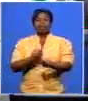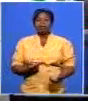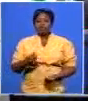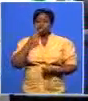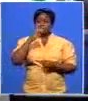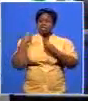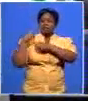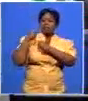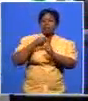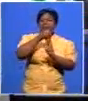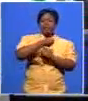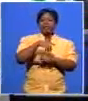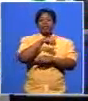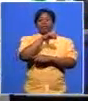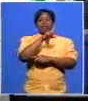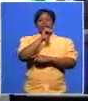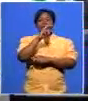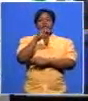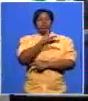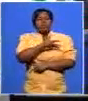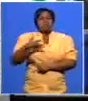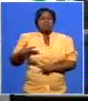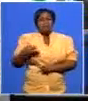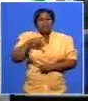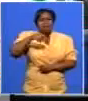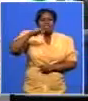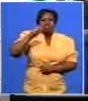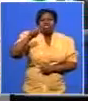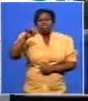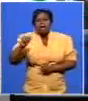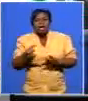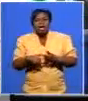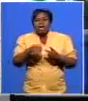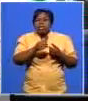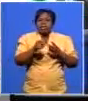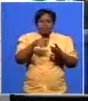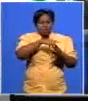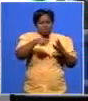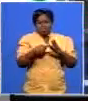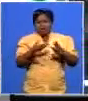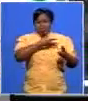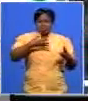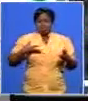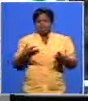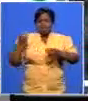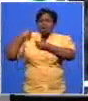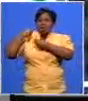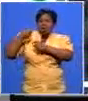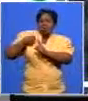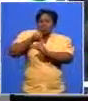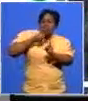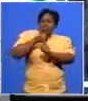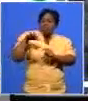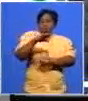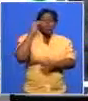you had uh patricia delirio the three of you were together for most of the time and you essentially the faces of the da's campaign